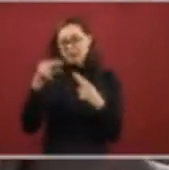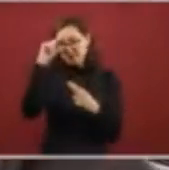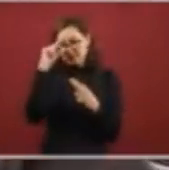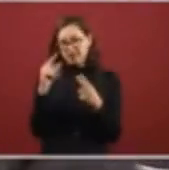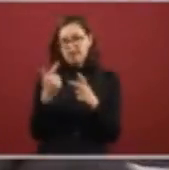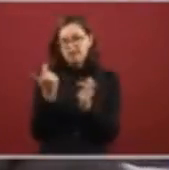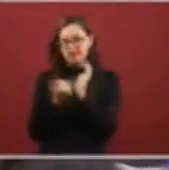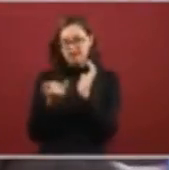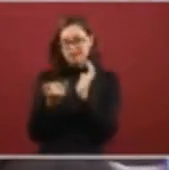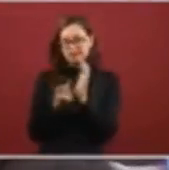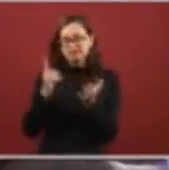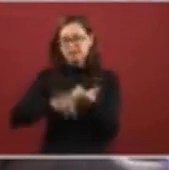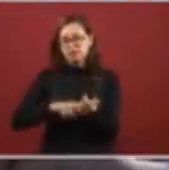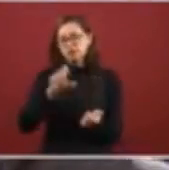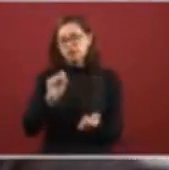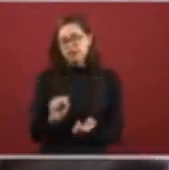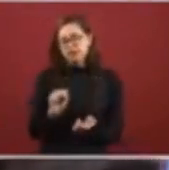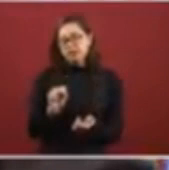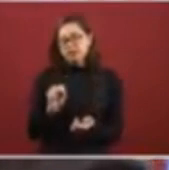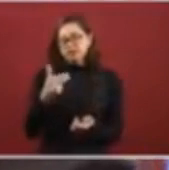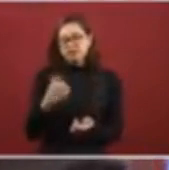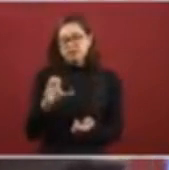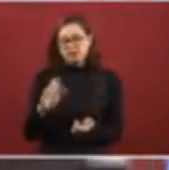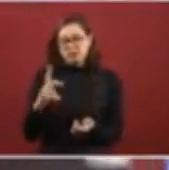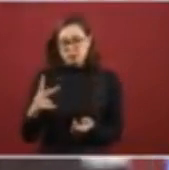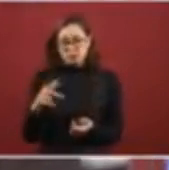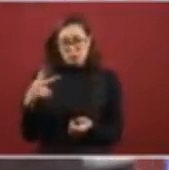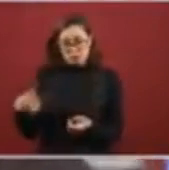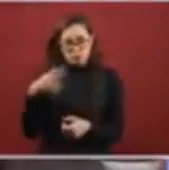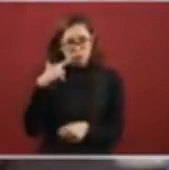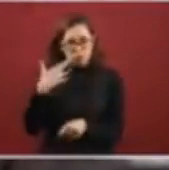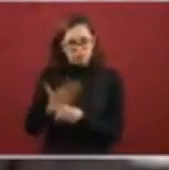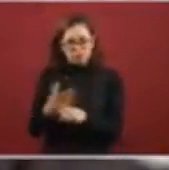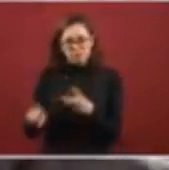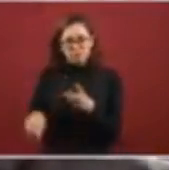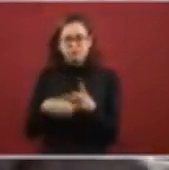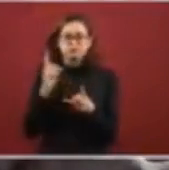and the finance department of the credit.